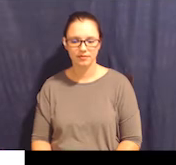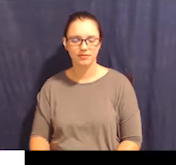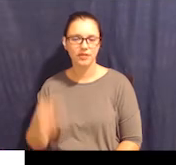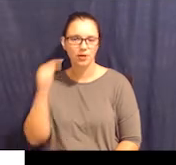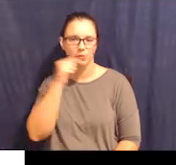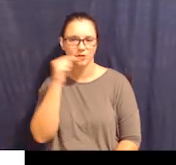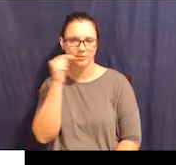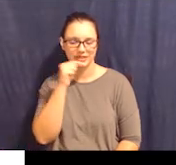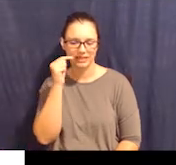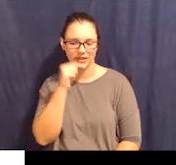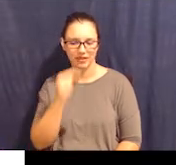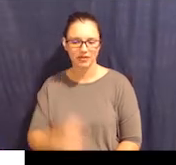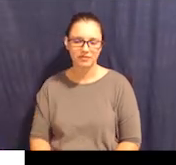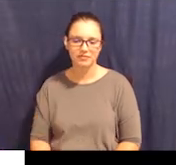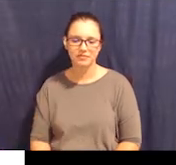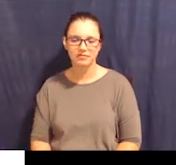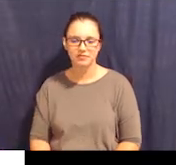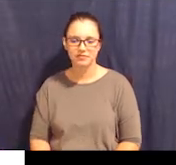Support services.